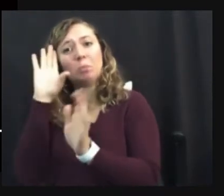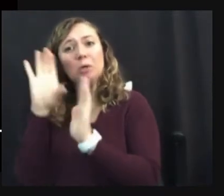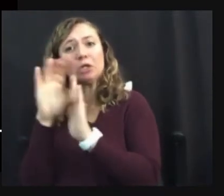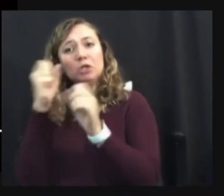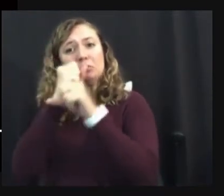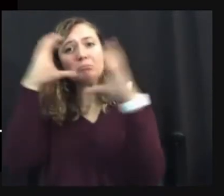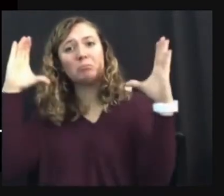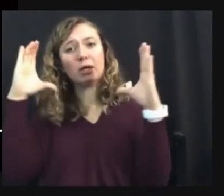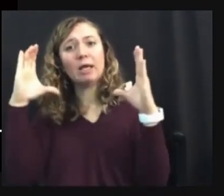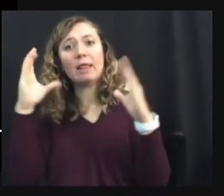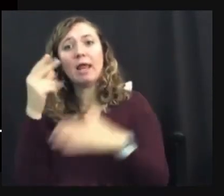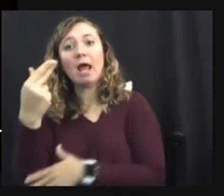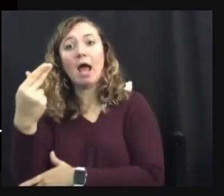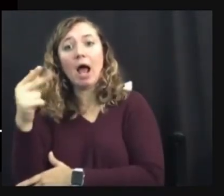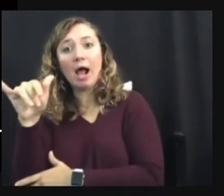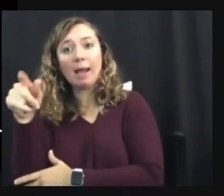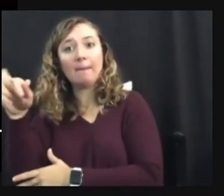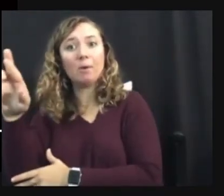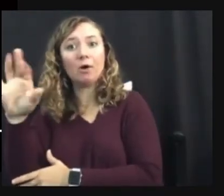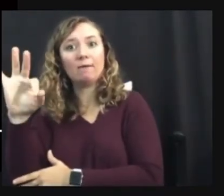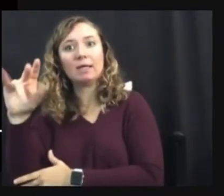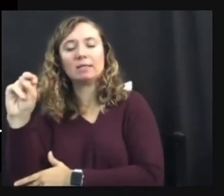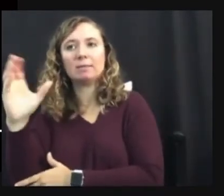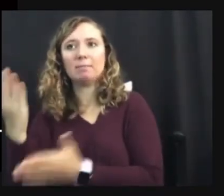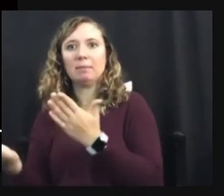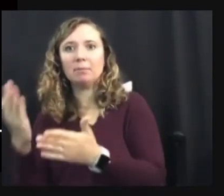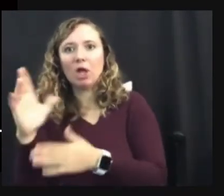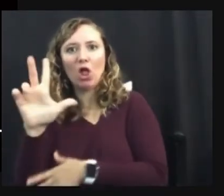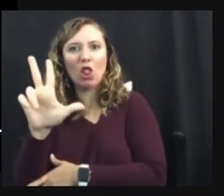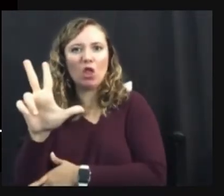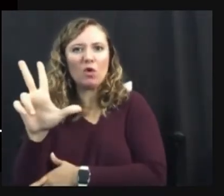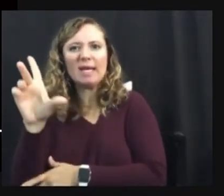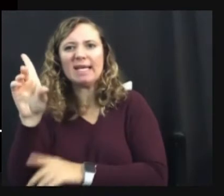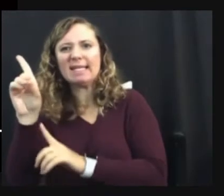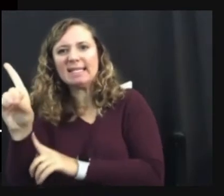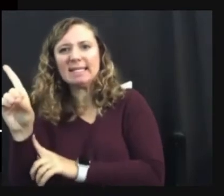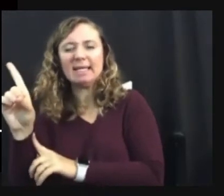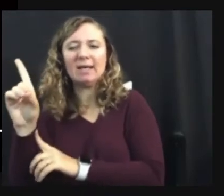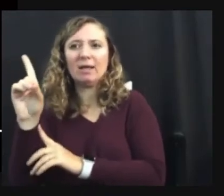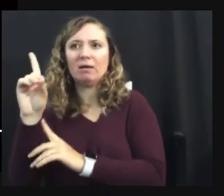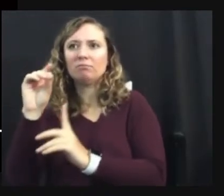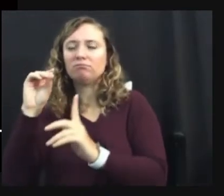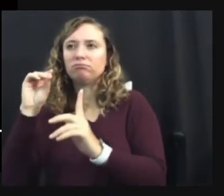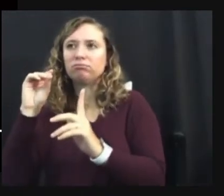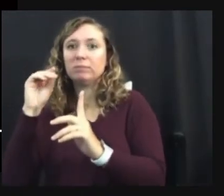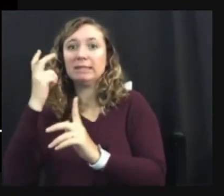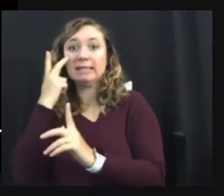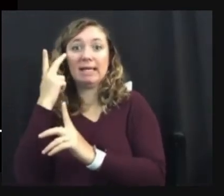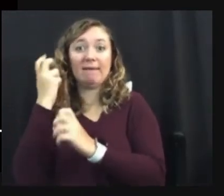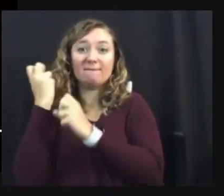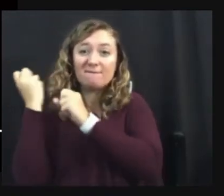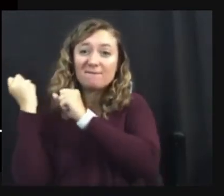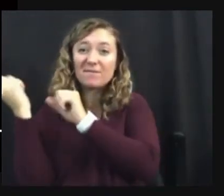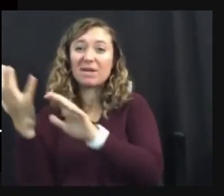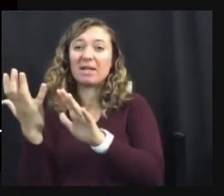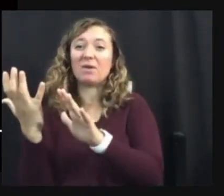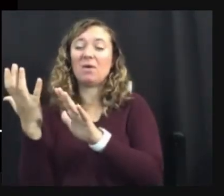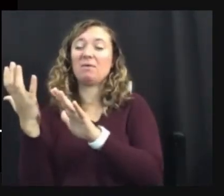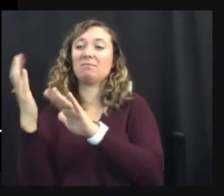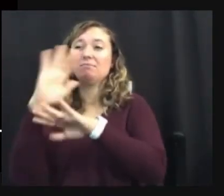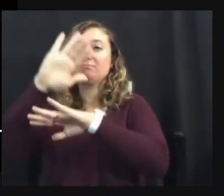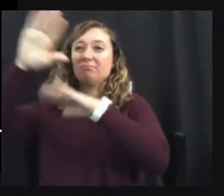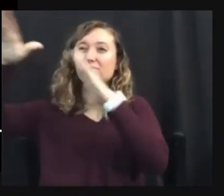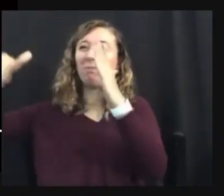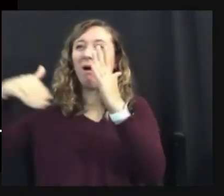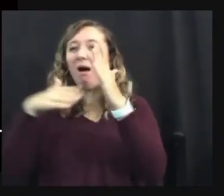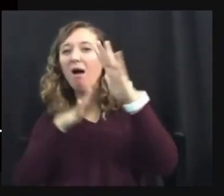hyperphantasia is like you're in 3D surround sound, the whole nine yards. So just in this one